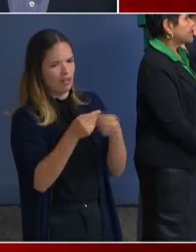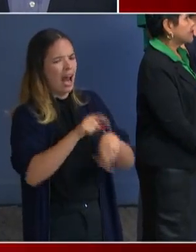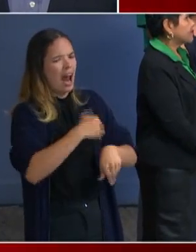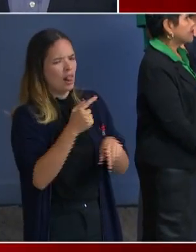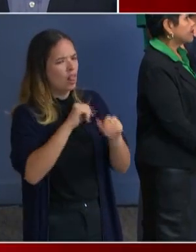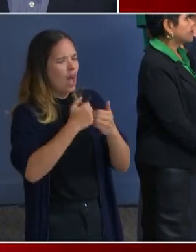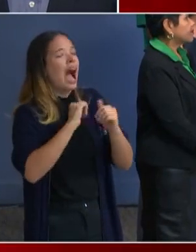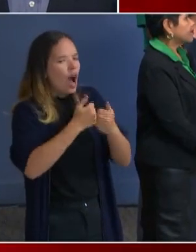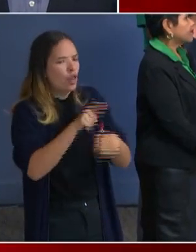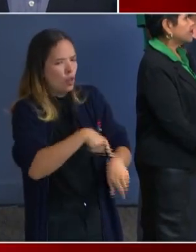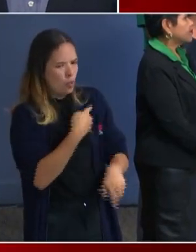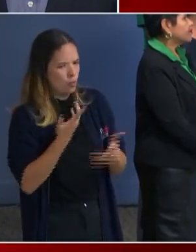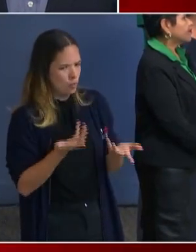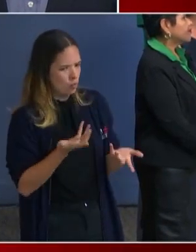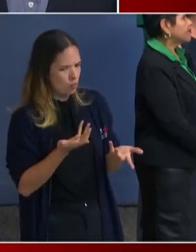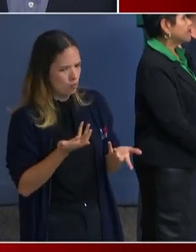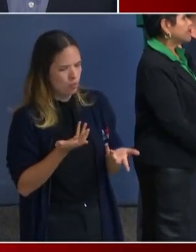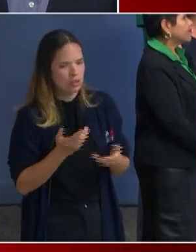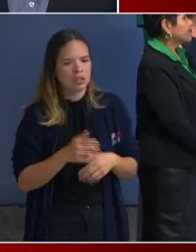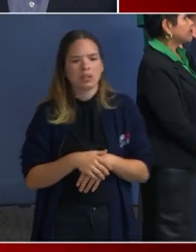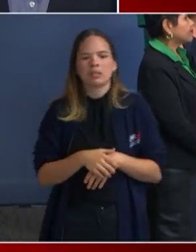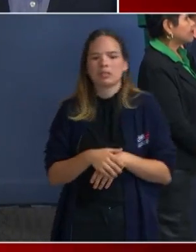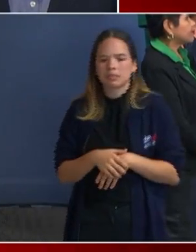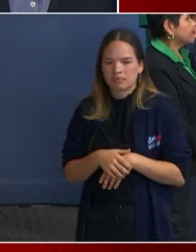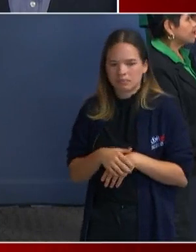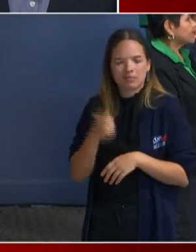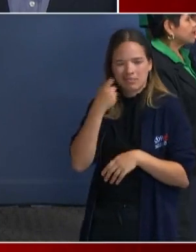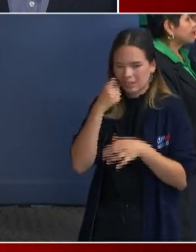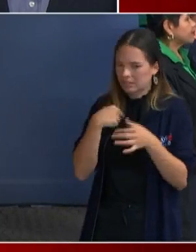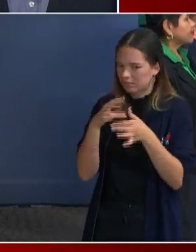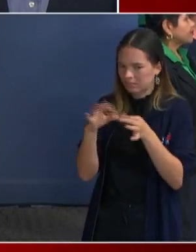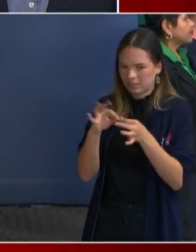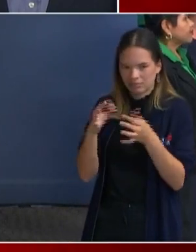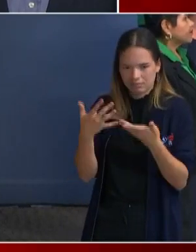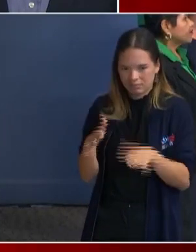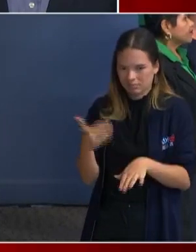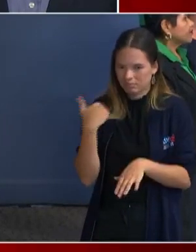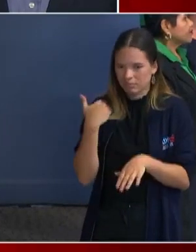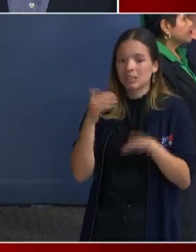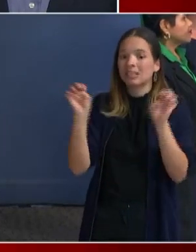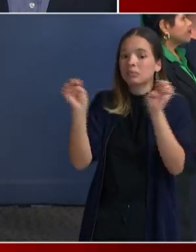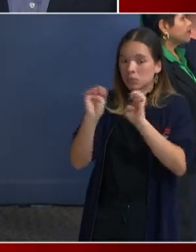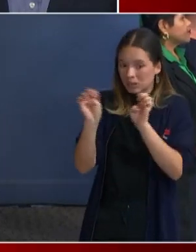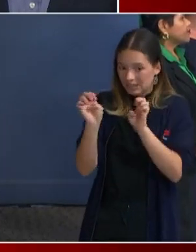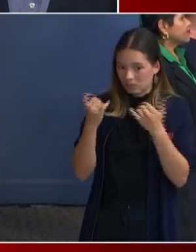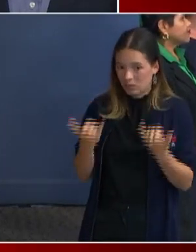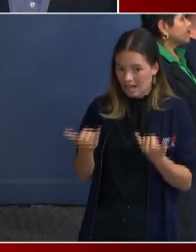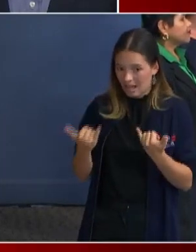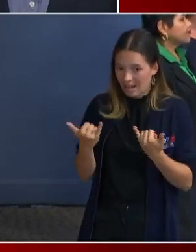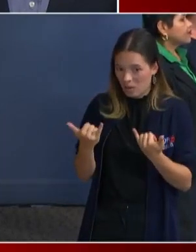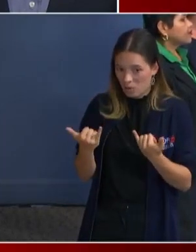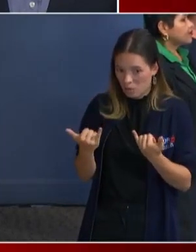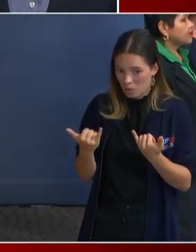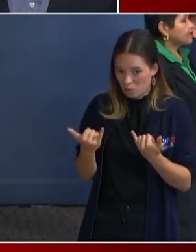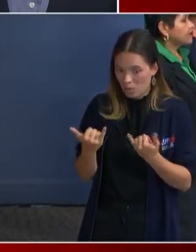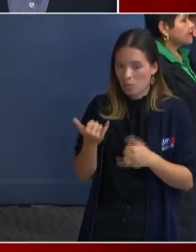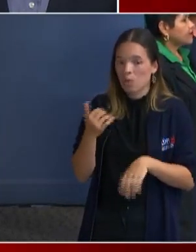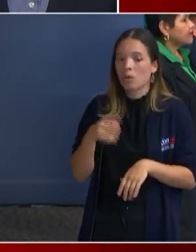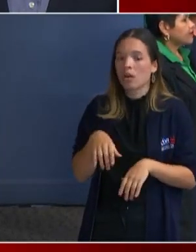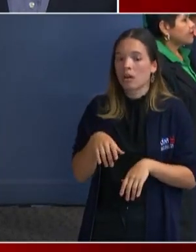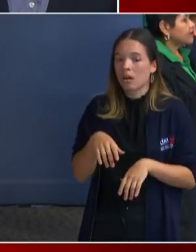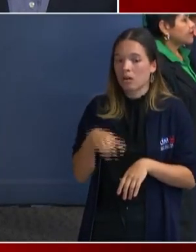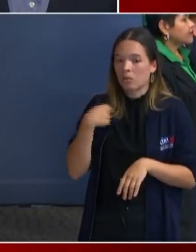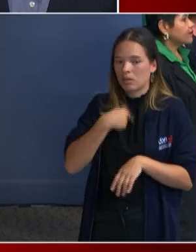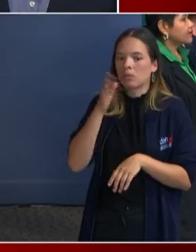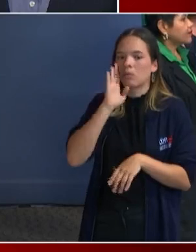will, uh, as I mentioned, we're operating in an emergency right now. We'll have perm, we'll have a, we'll present